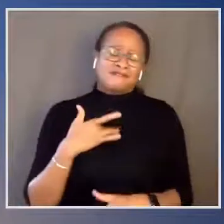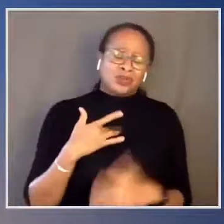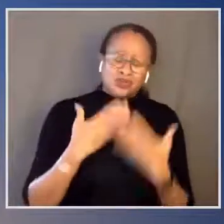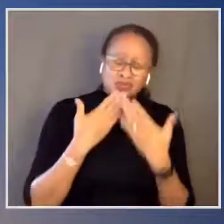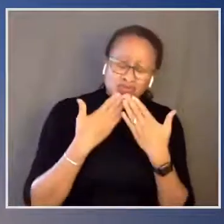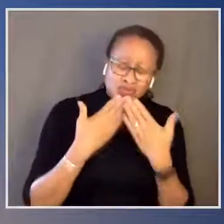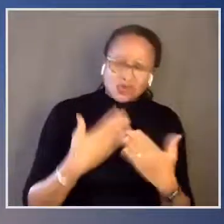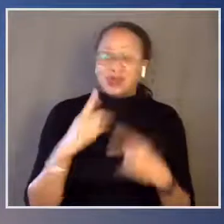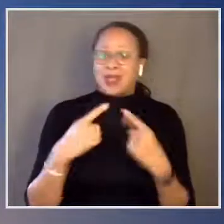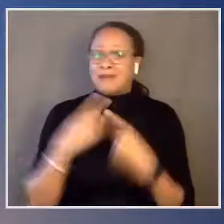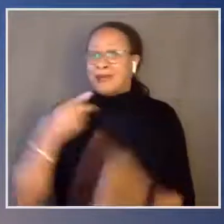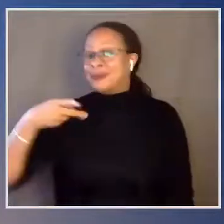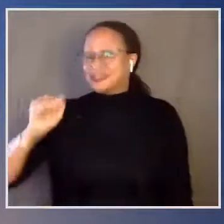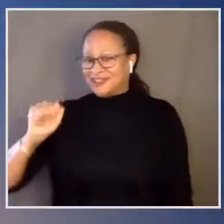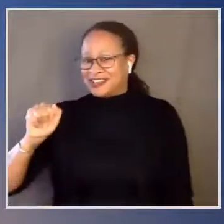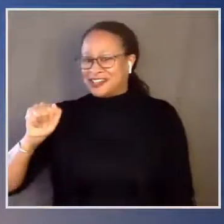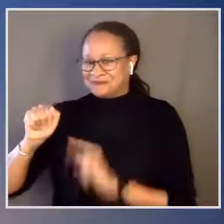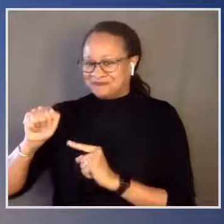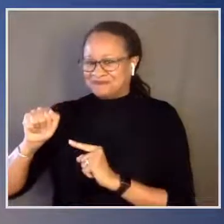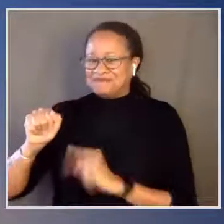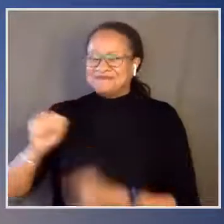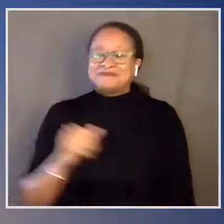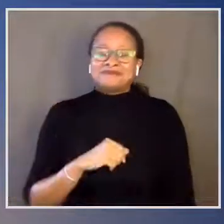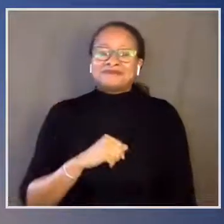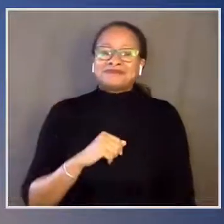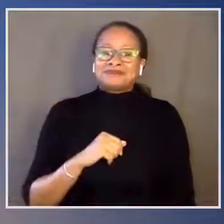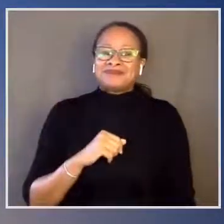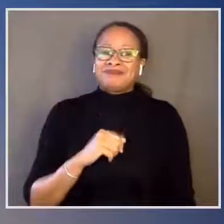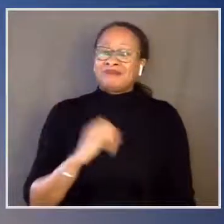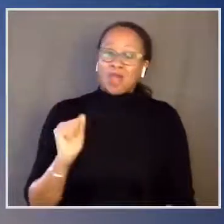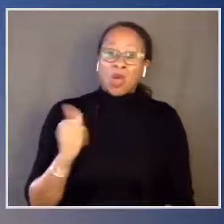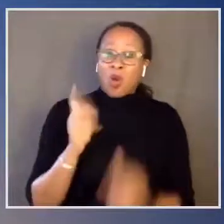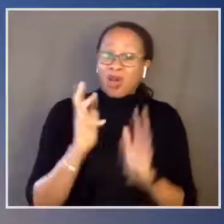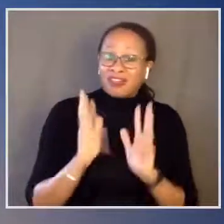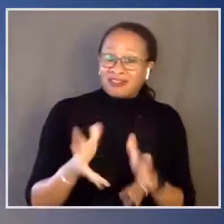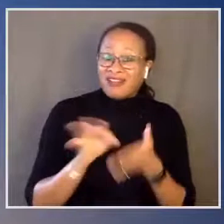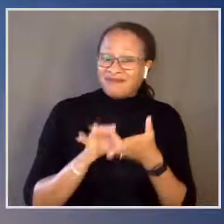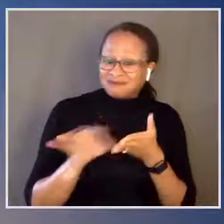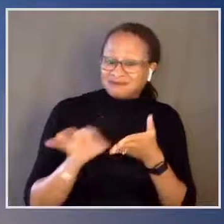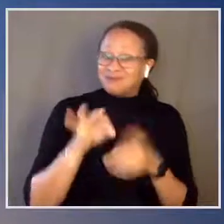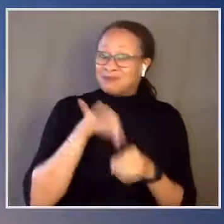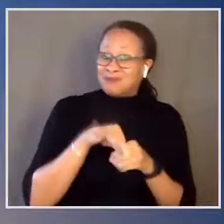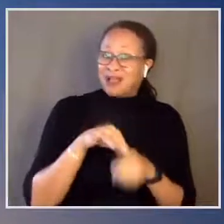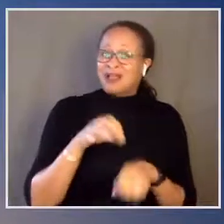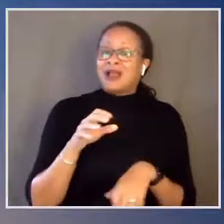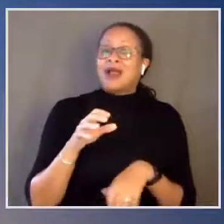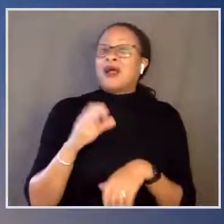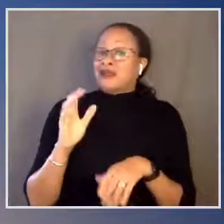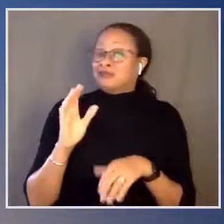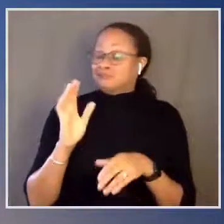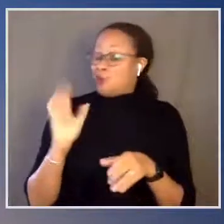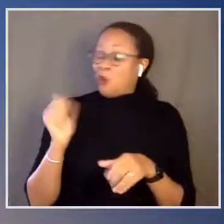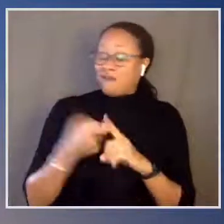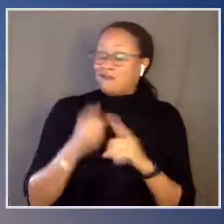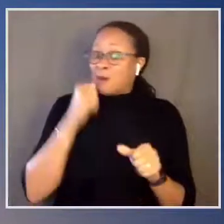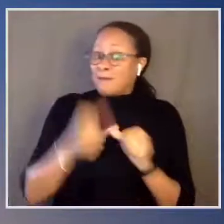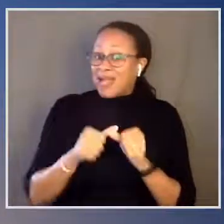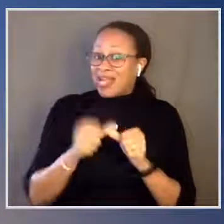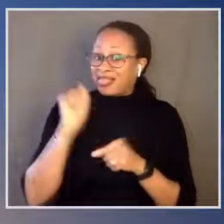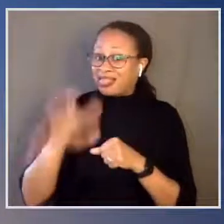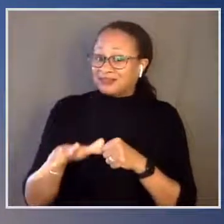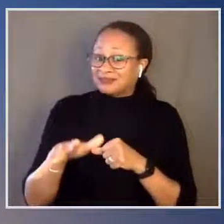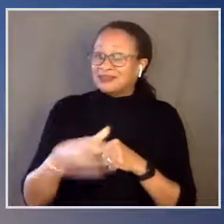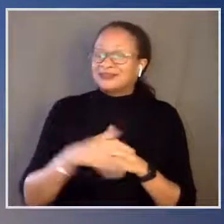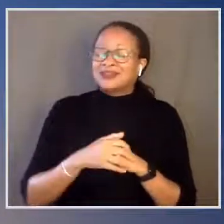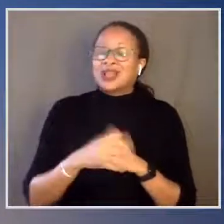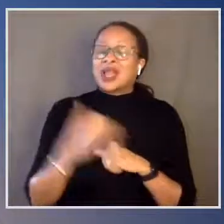Pennsylvania. Virtually all the remaining ballots to be counted were cast by mail. And we've been winning